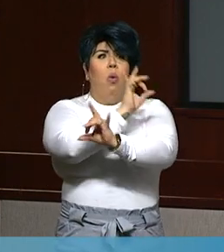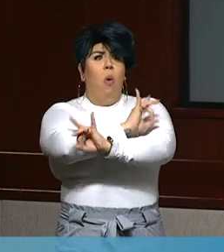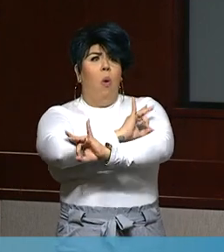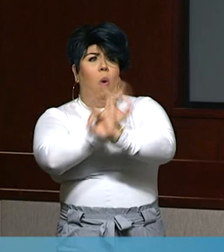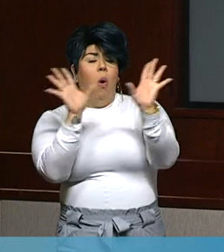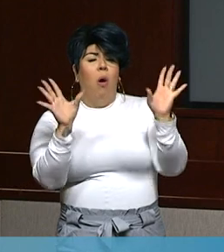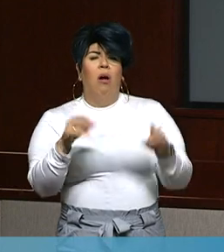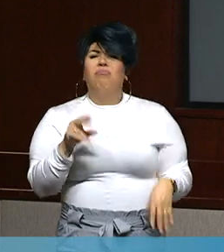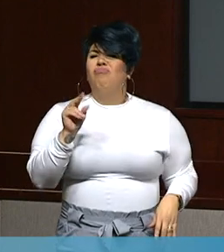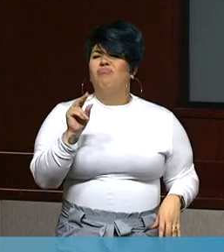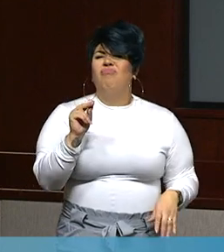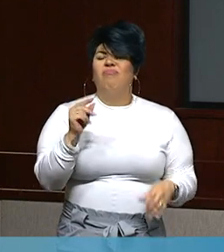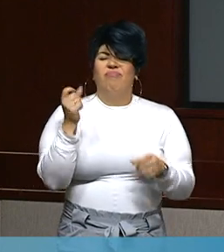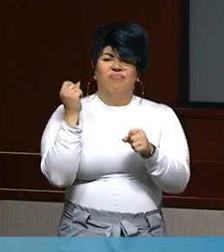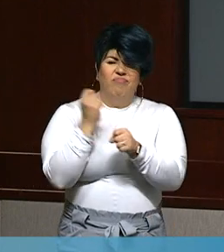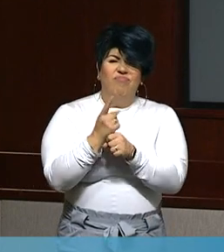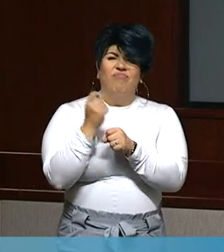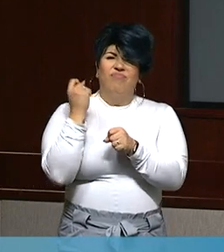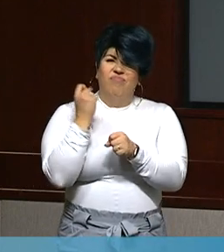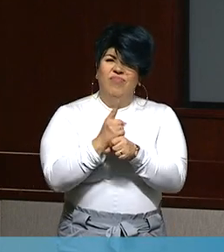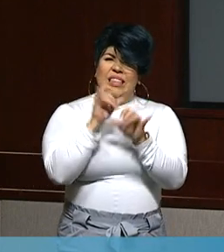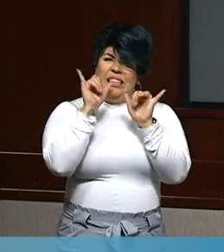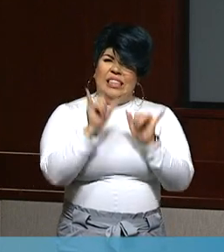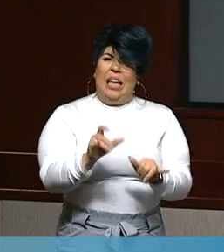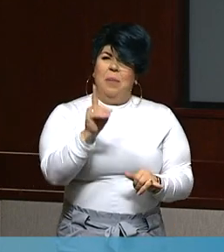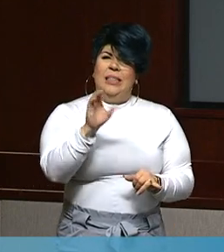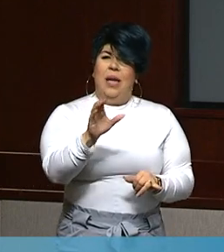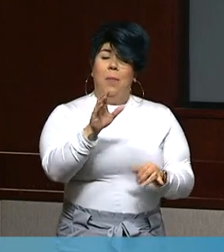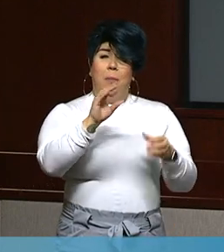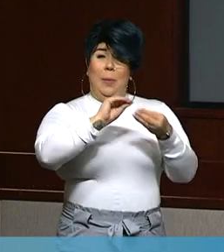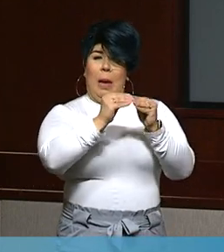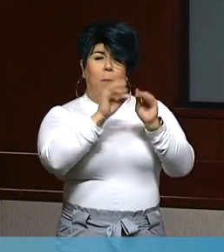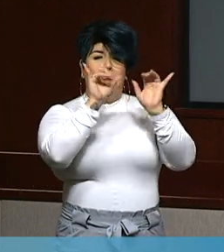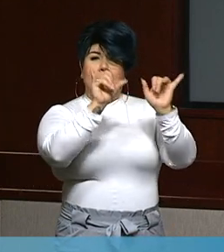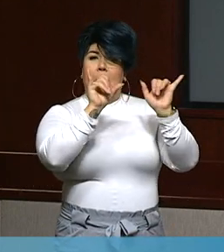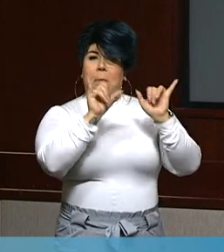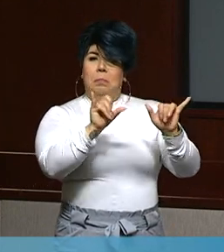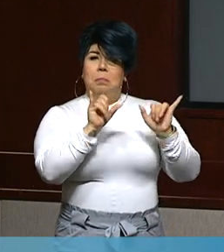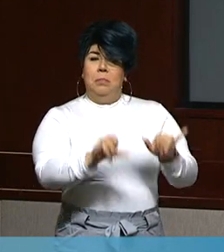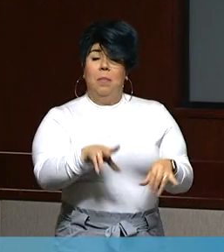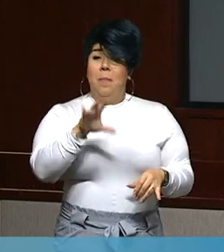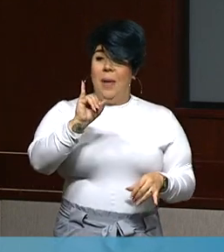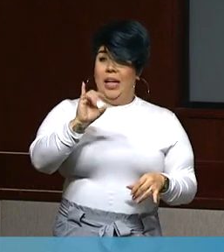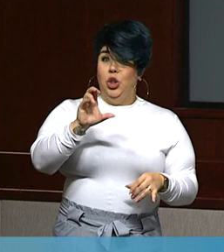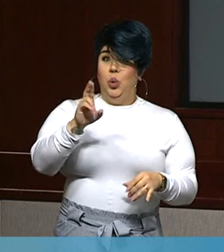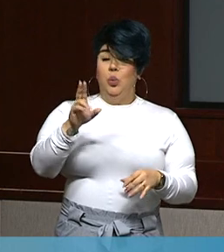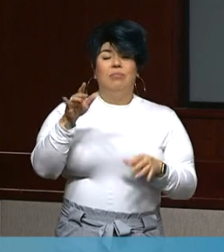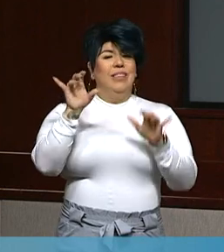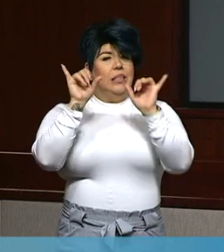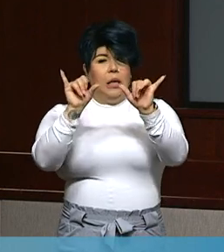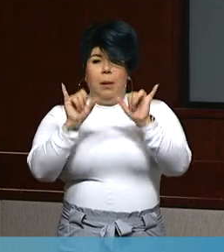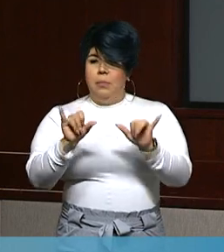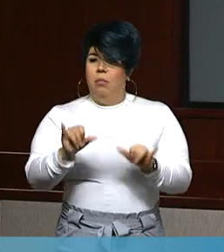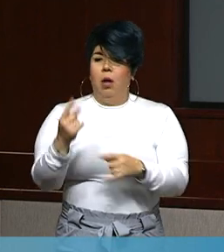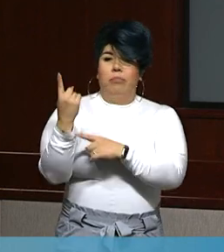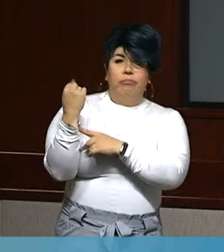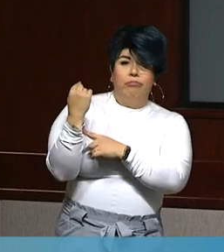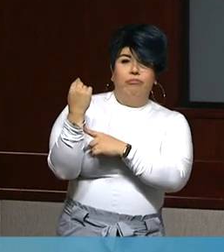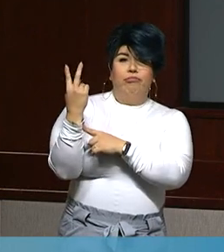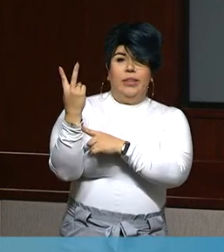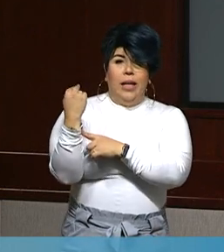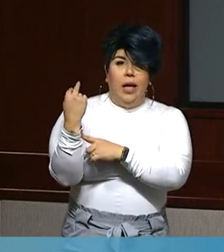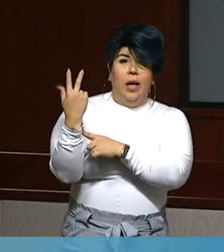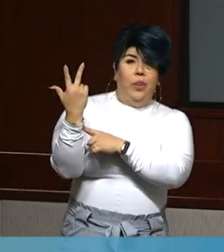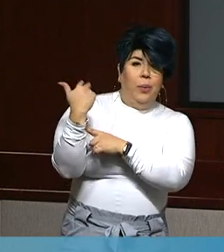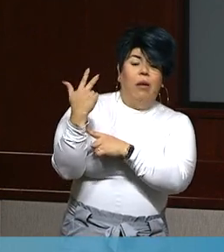and found the number of patients in hospital beds and in ICU beds in the previous December the same